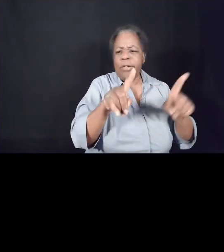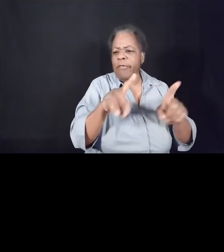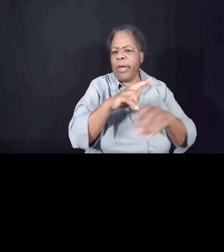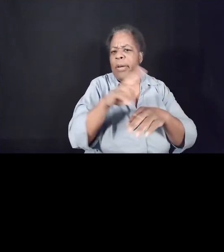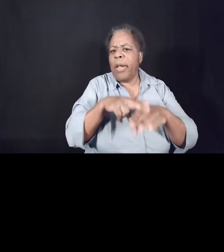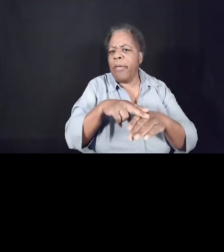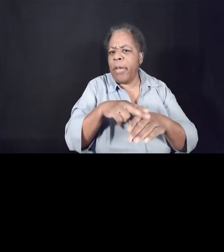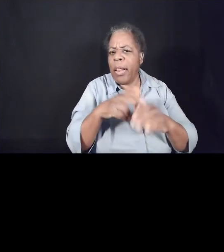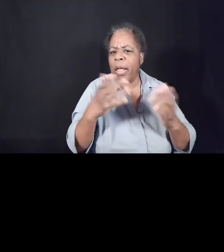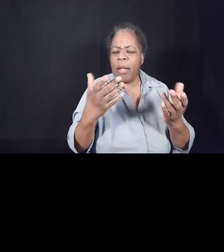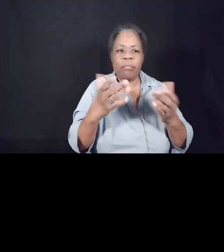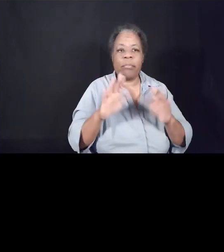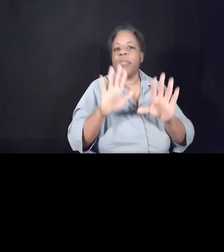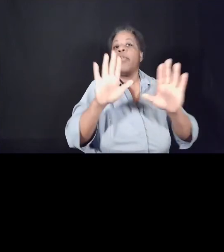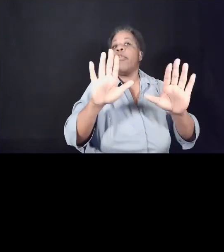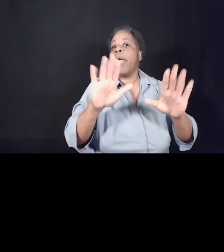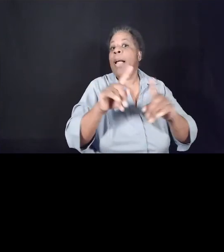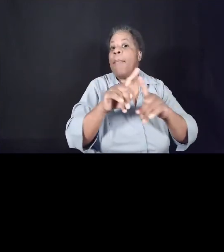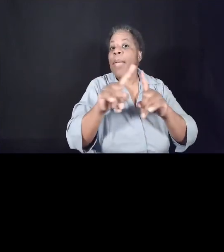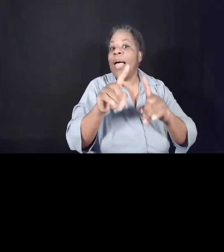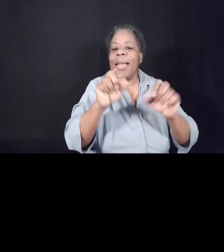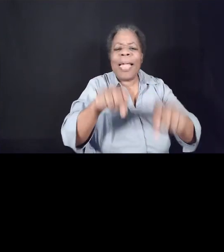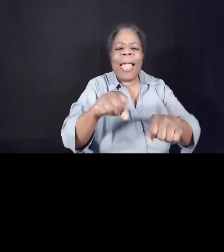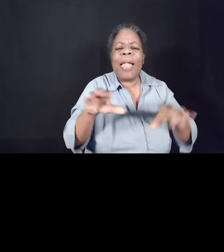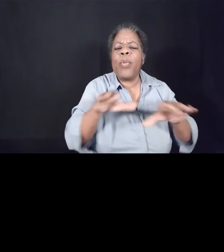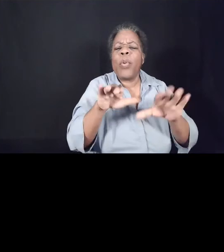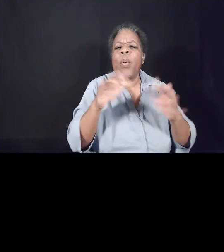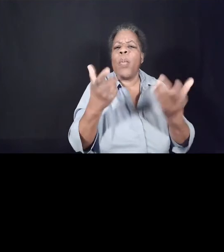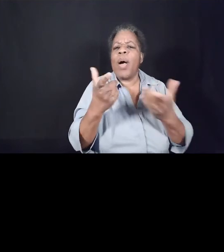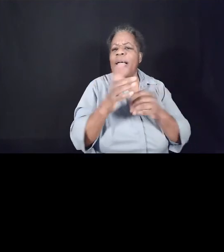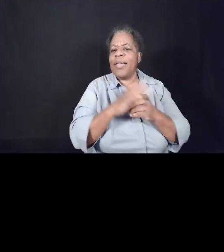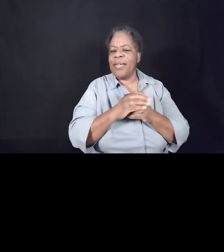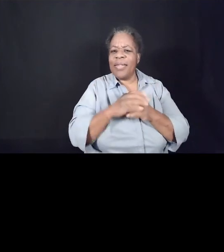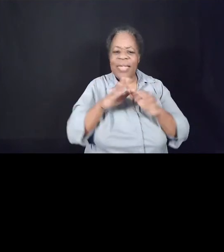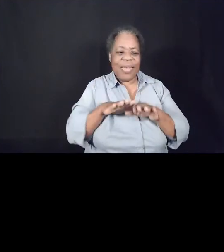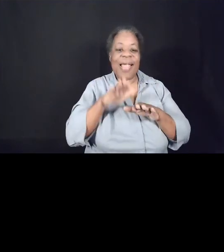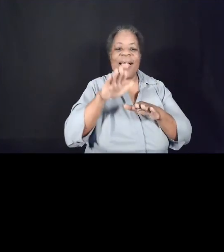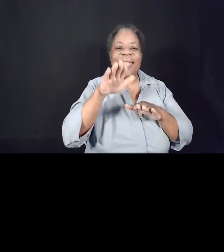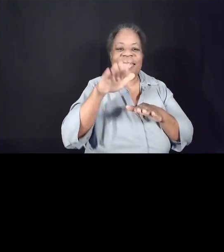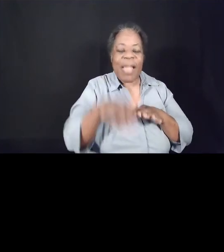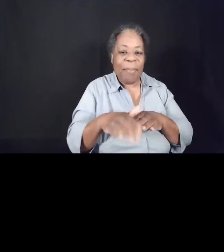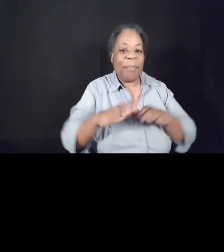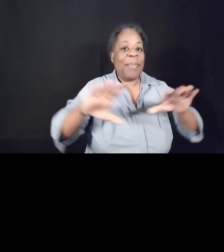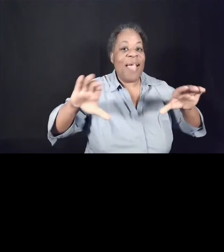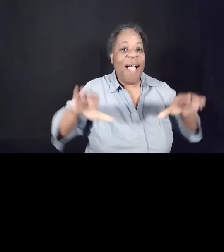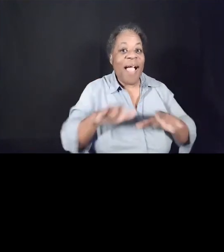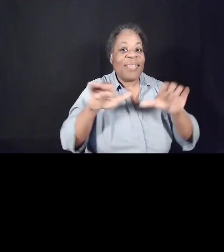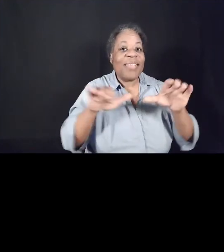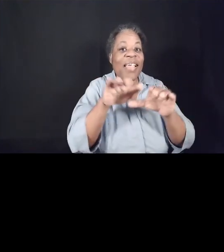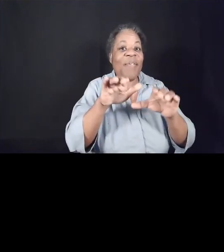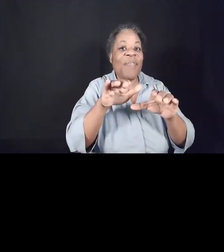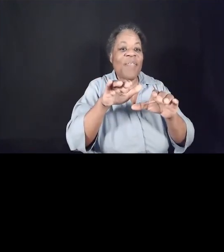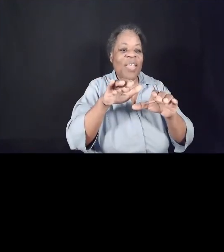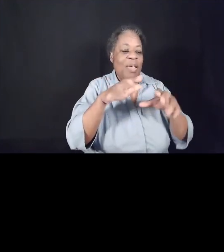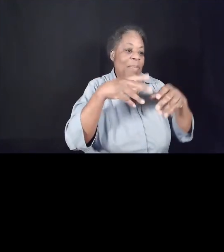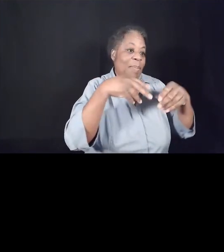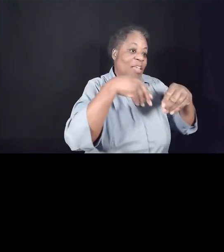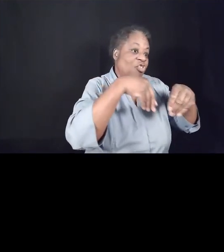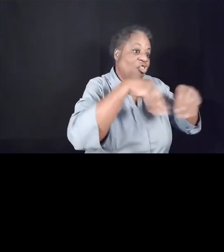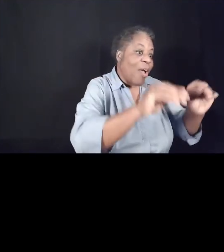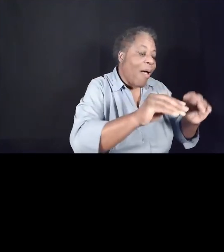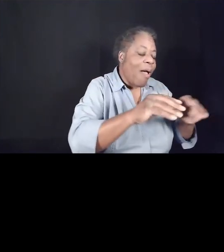get a star. Well, what you could do is actually take a step and be proactive where you shop, where you